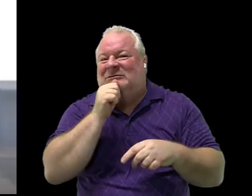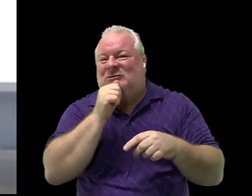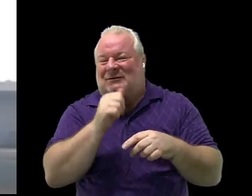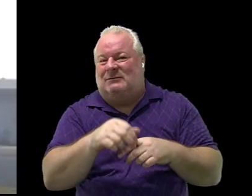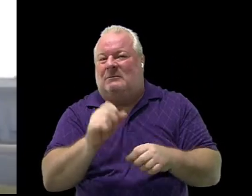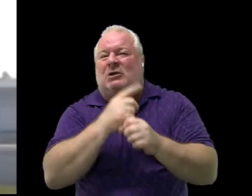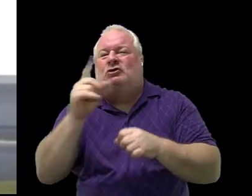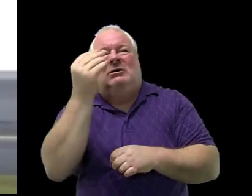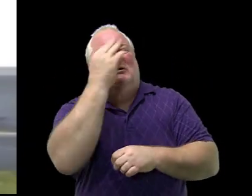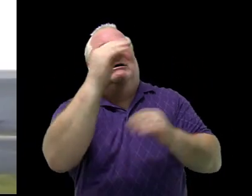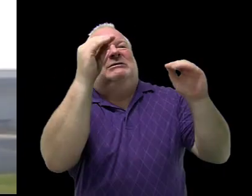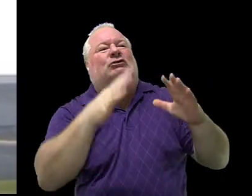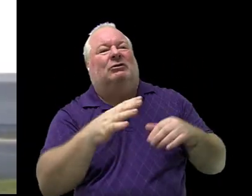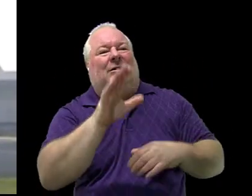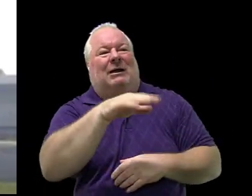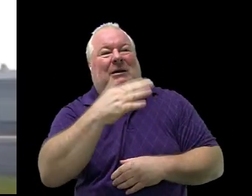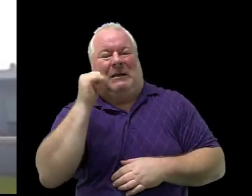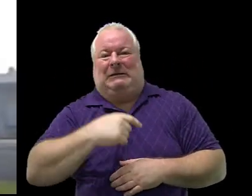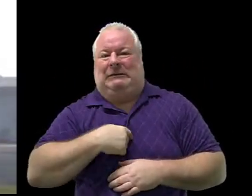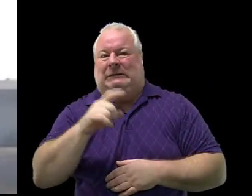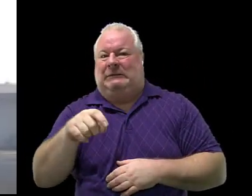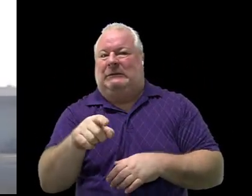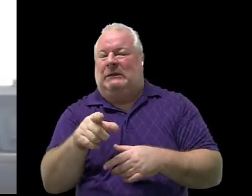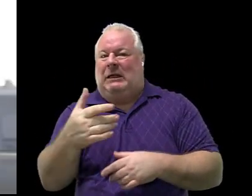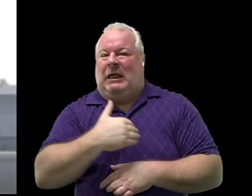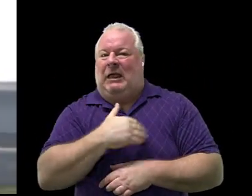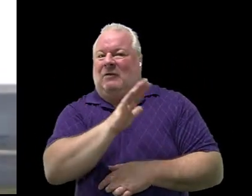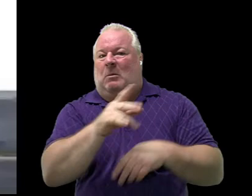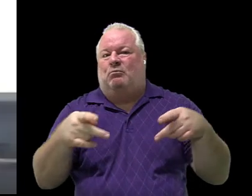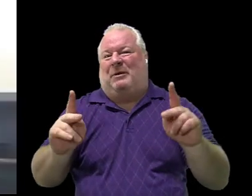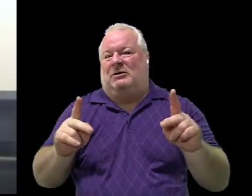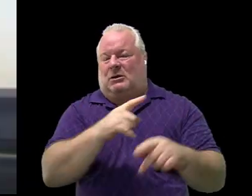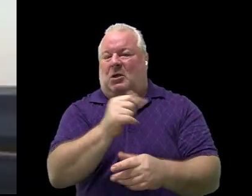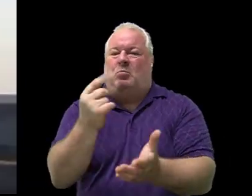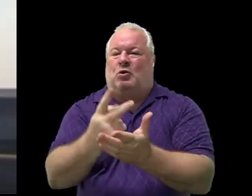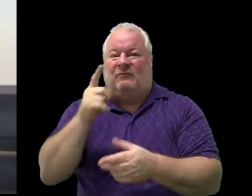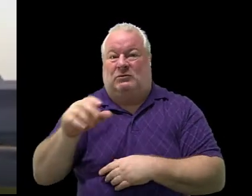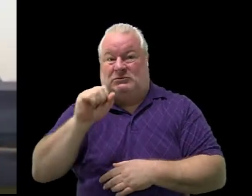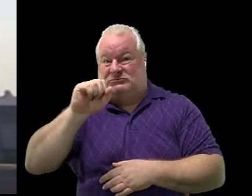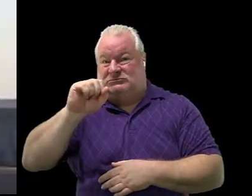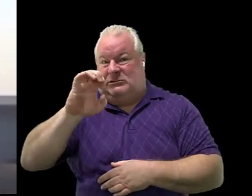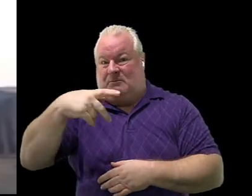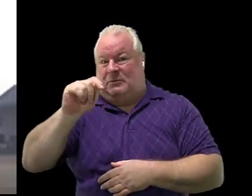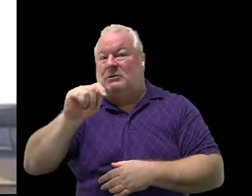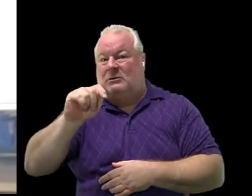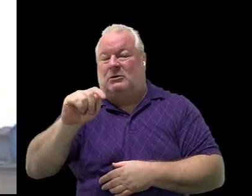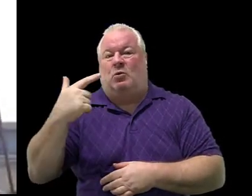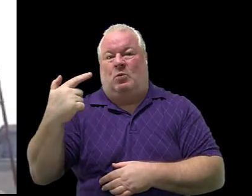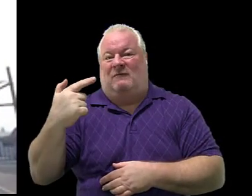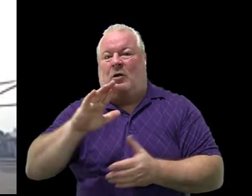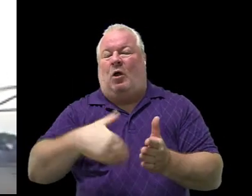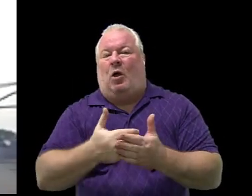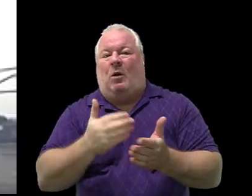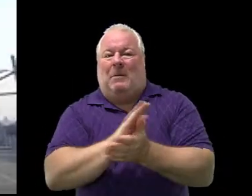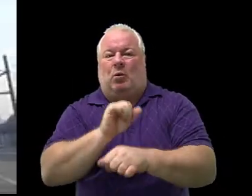because you need to make sure that you have their permission September 21st all forms due to dr. Salas